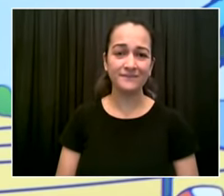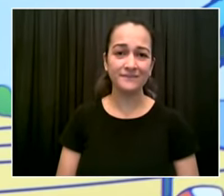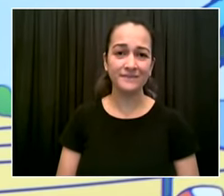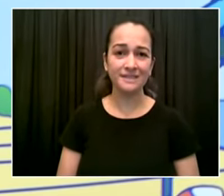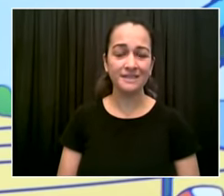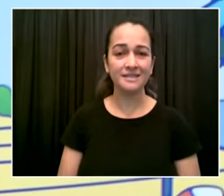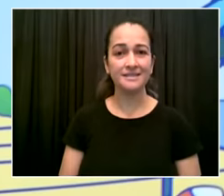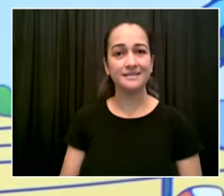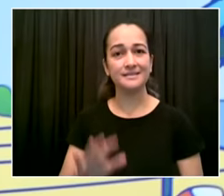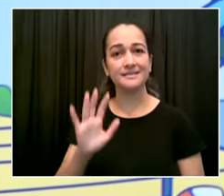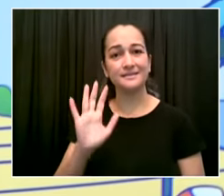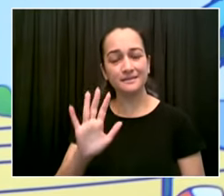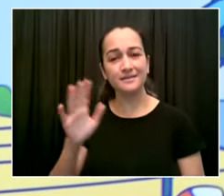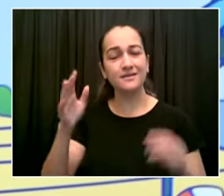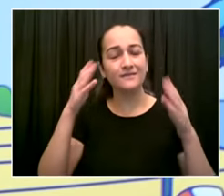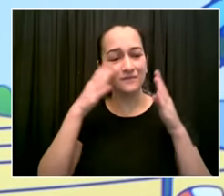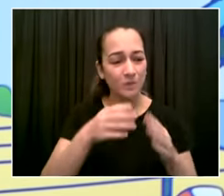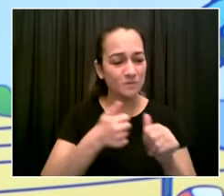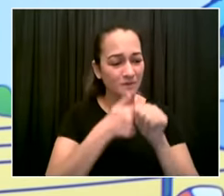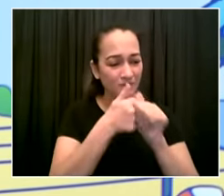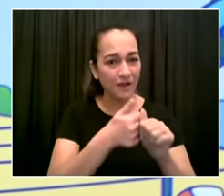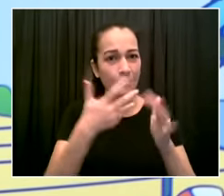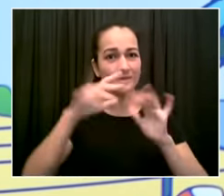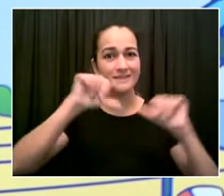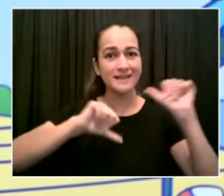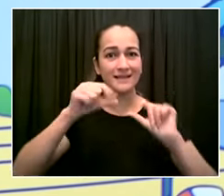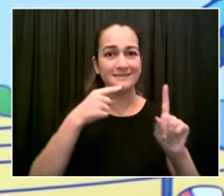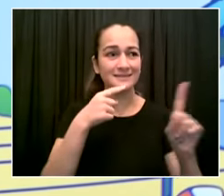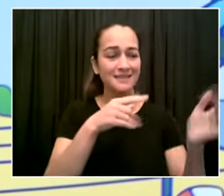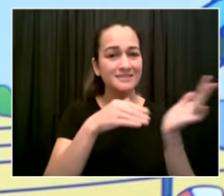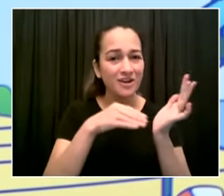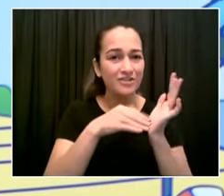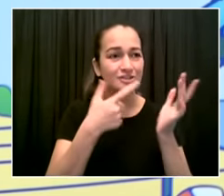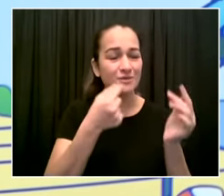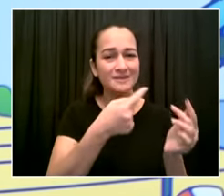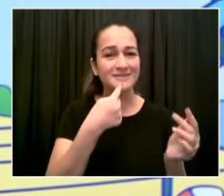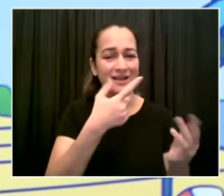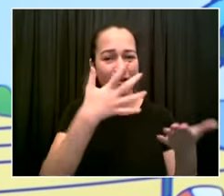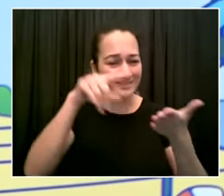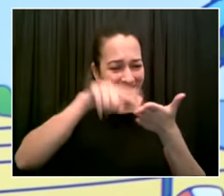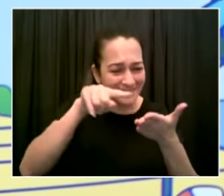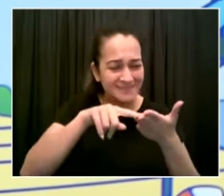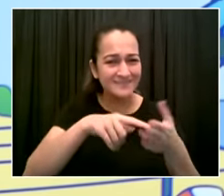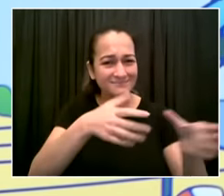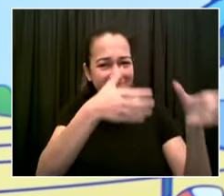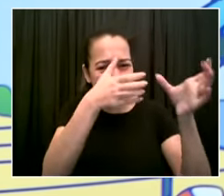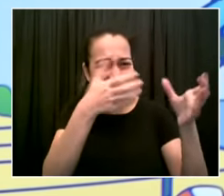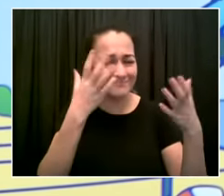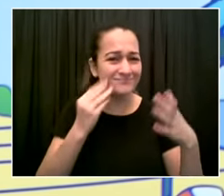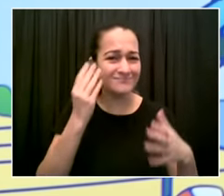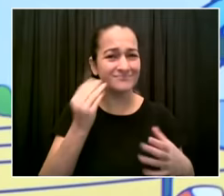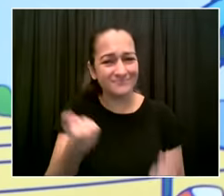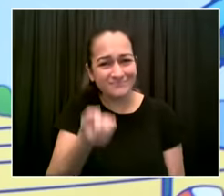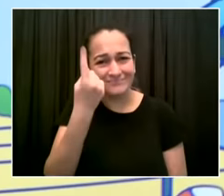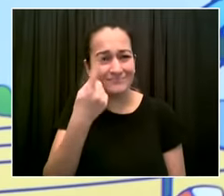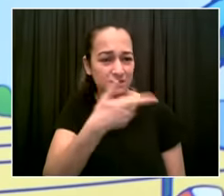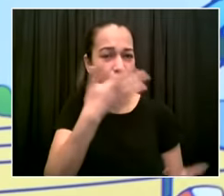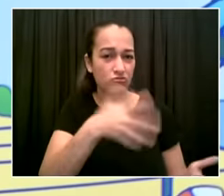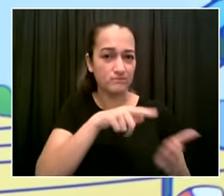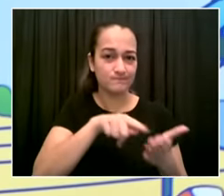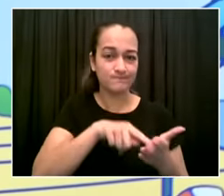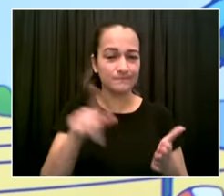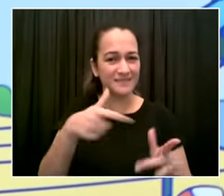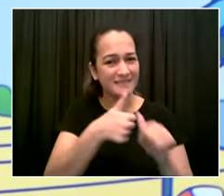spent a lifetime protecting them uh that's dangerous and i'm not going to be partied to that so we are